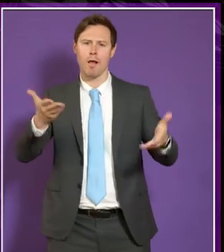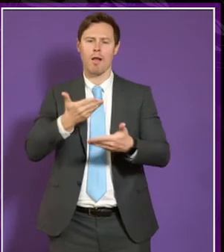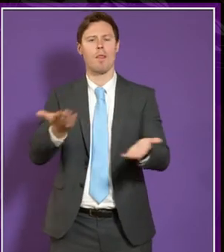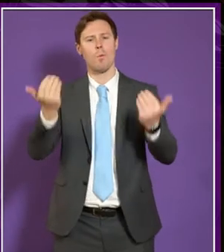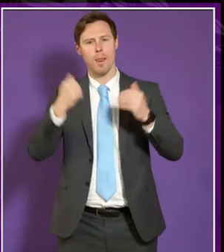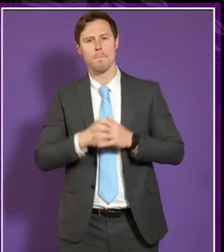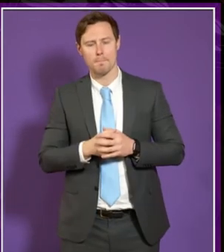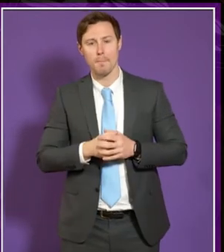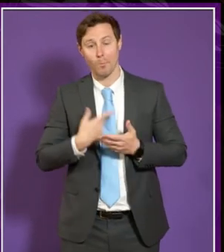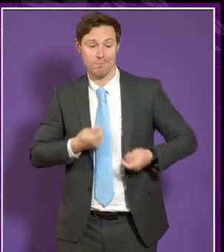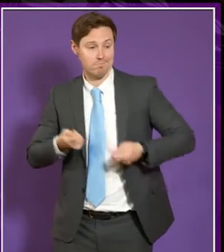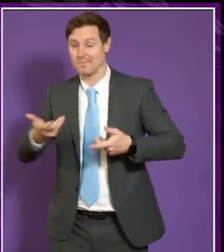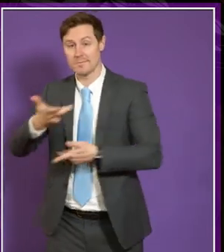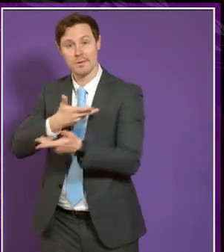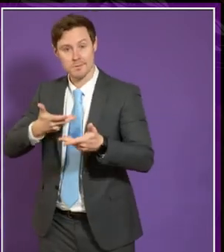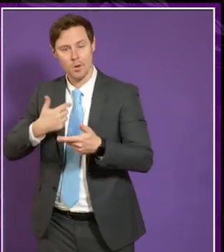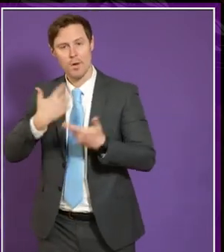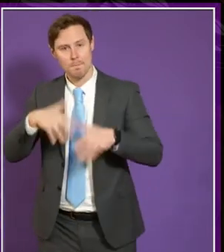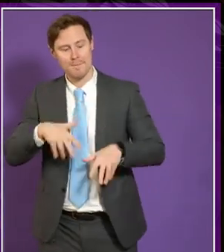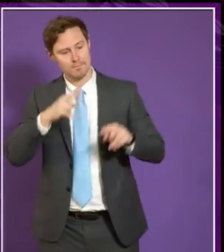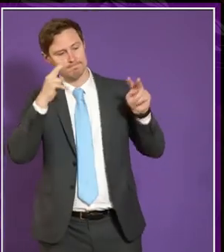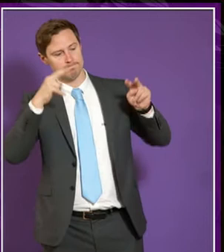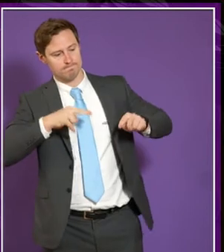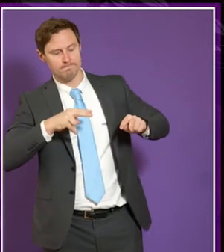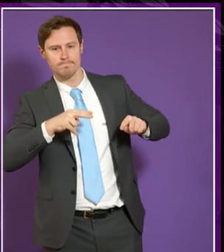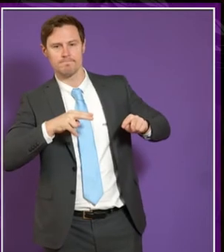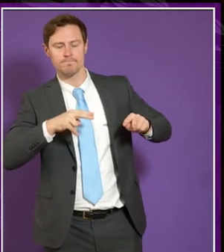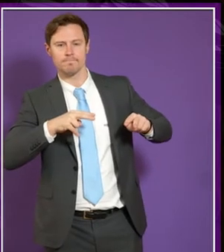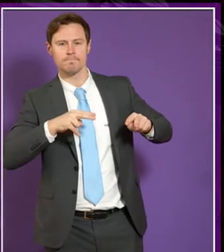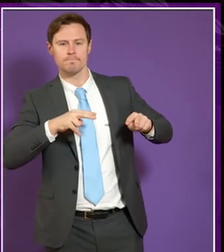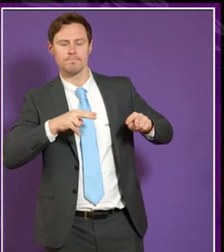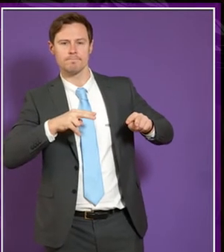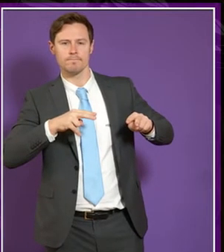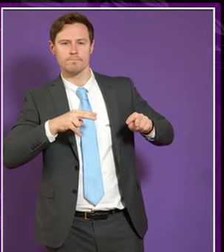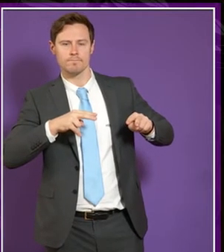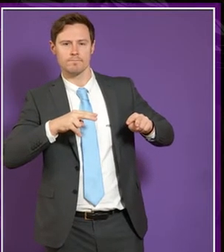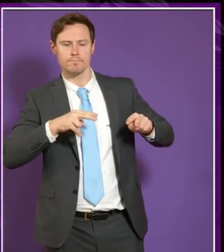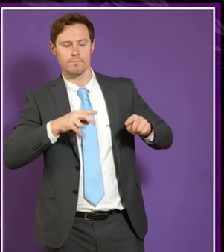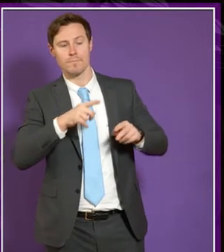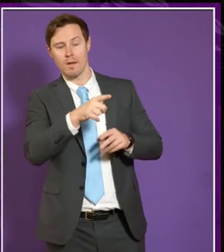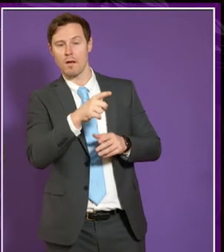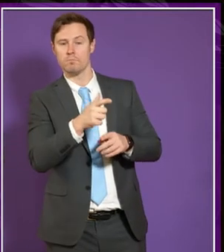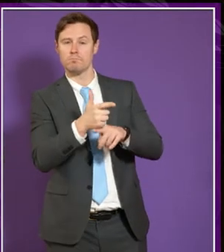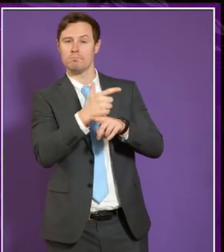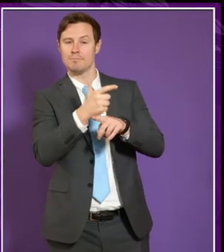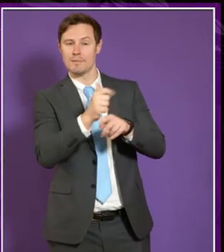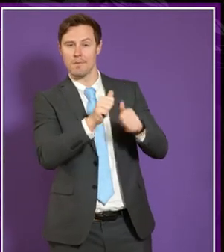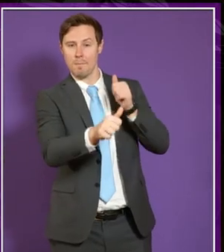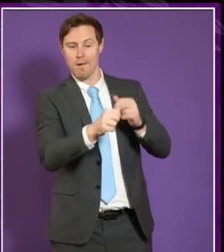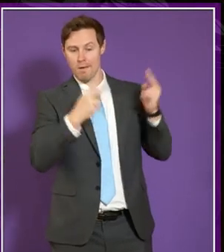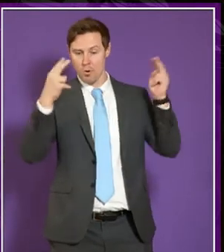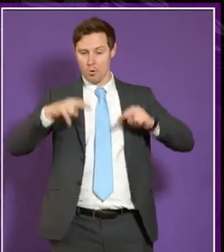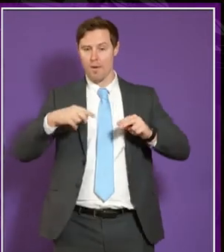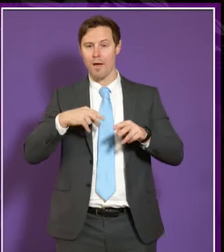schools so that has been discussed we've also been looking at um working with a rich media company on our video content